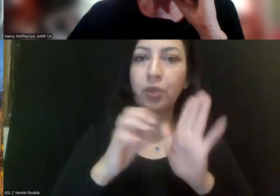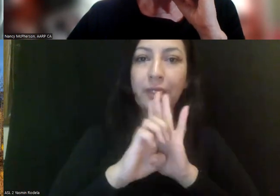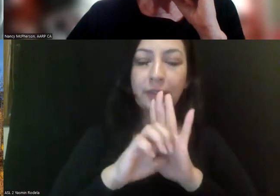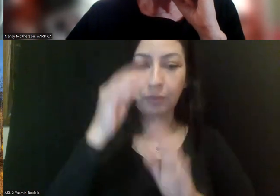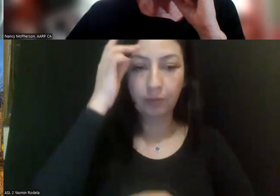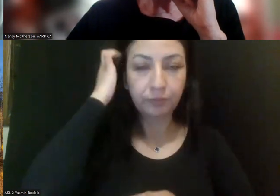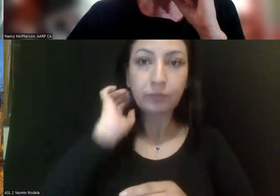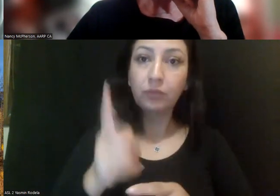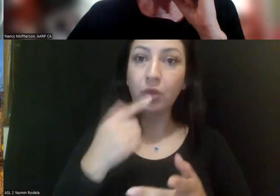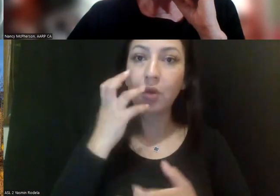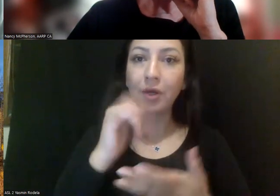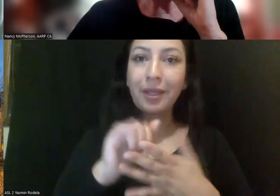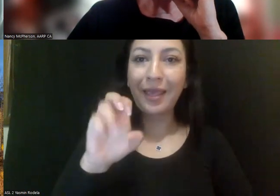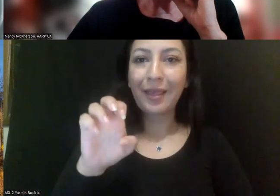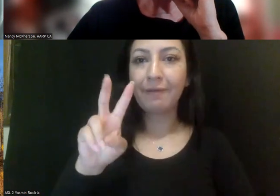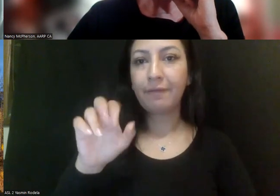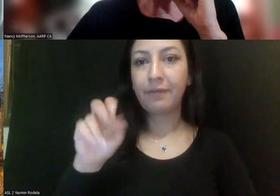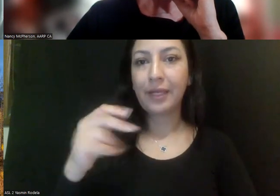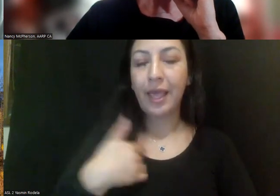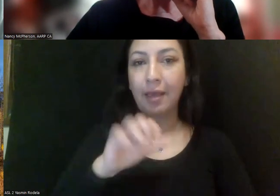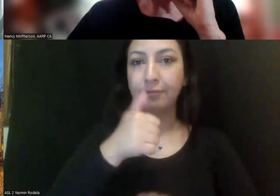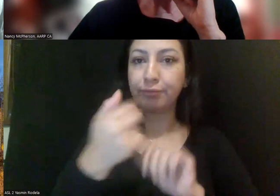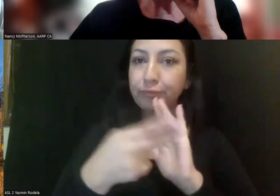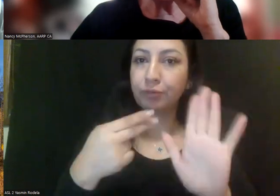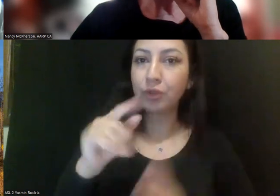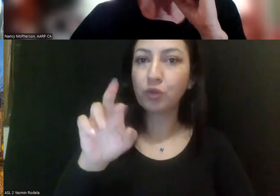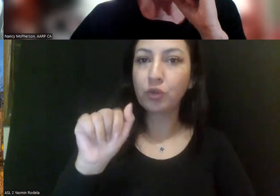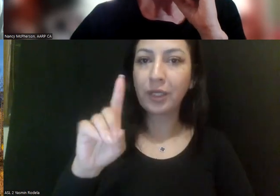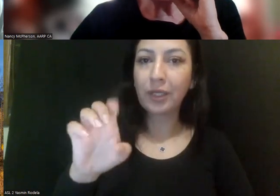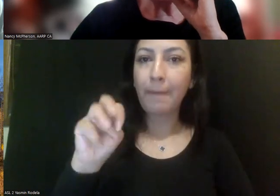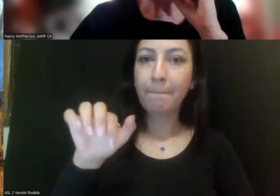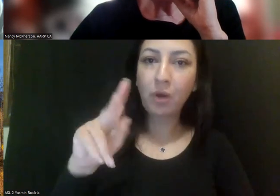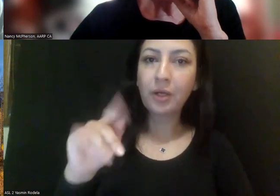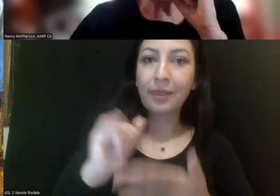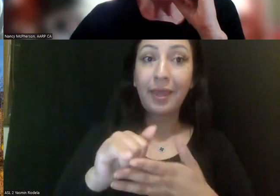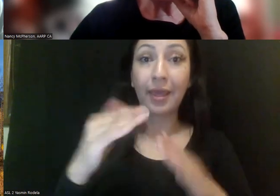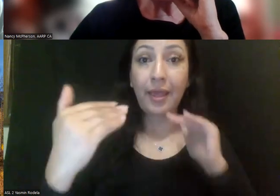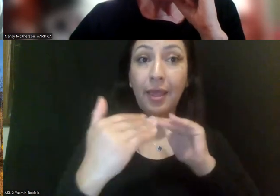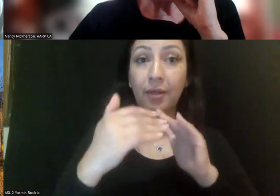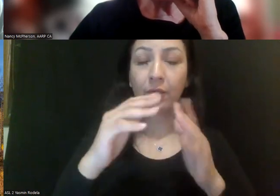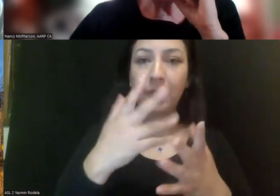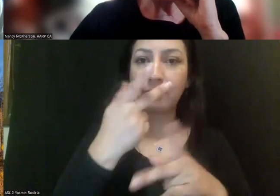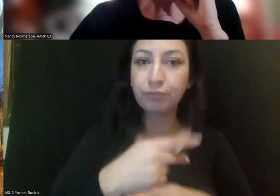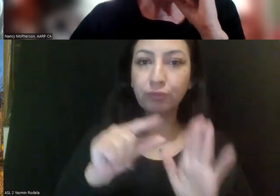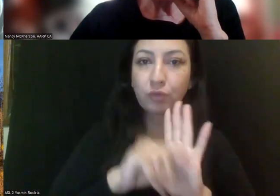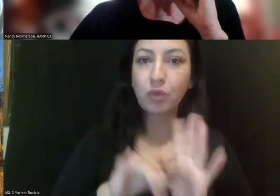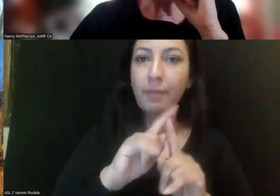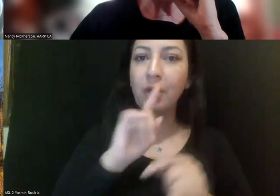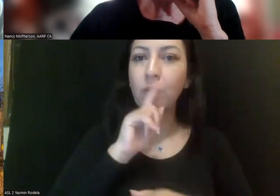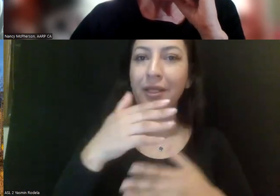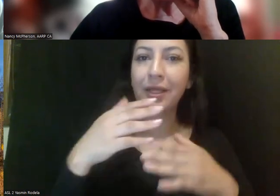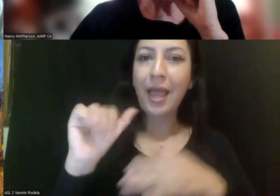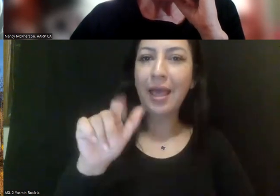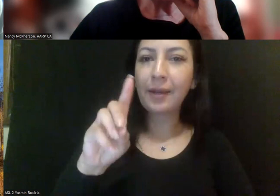You heard that Evan has trademarked the equity scores, but the Administration for